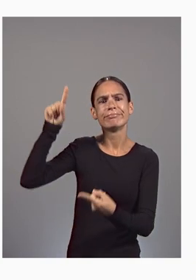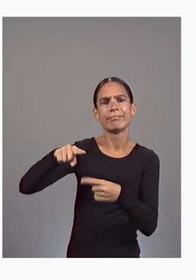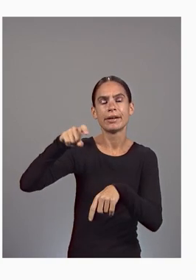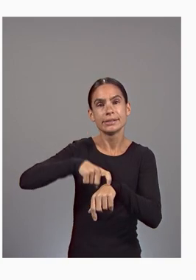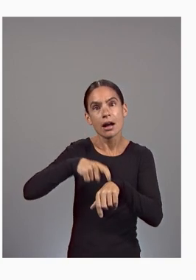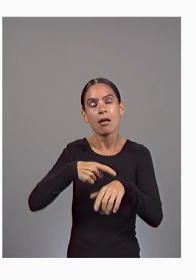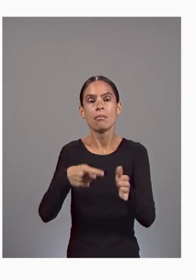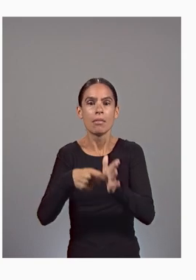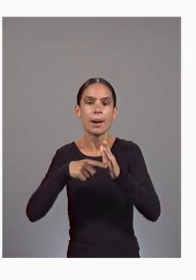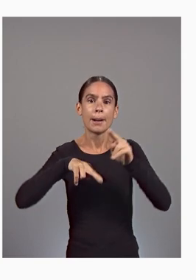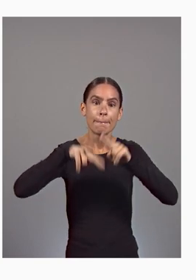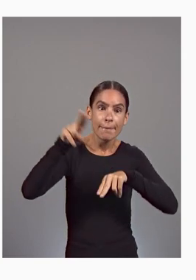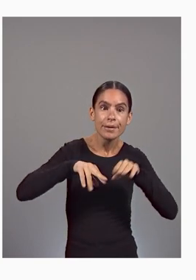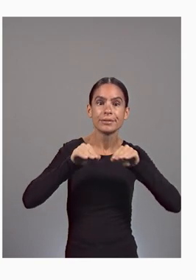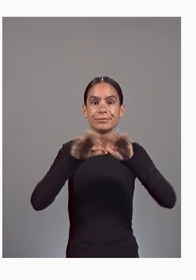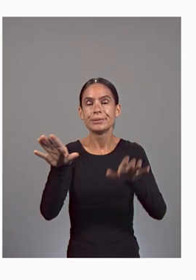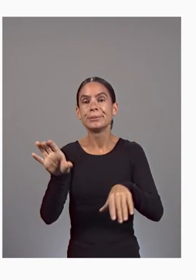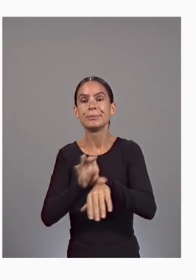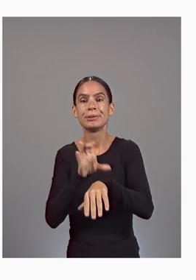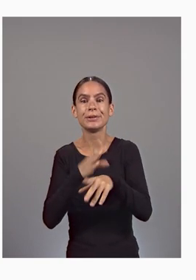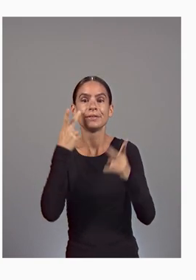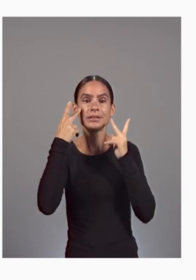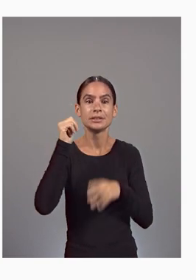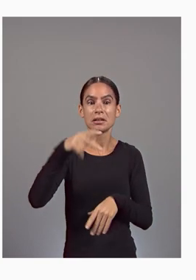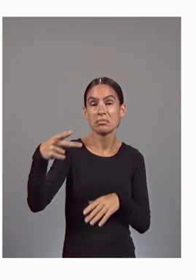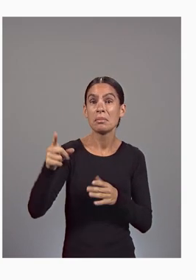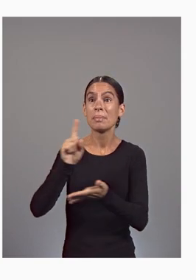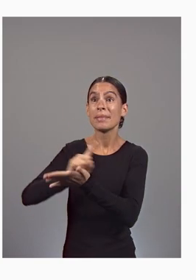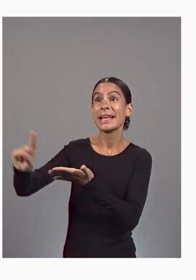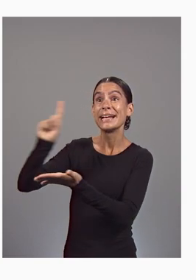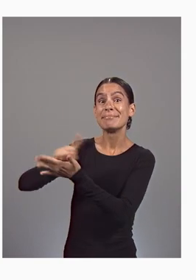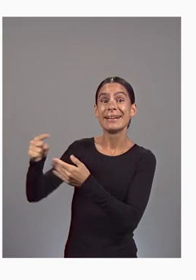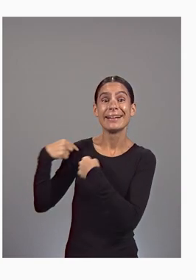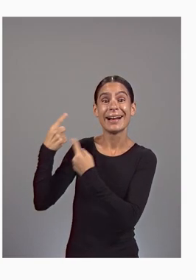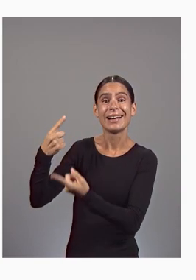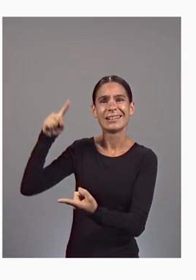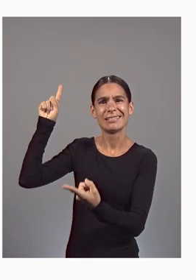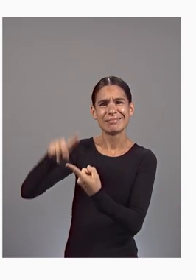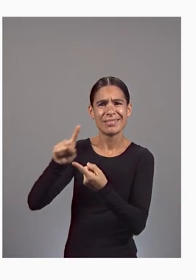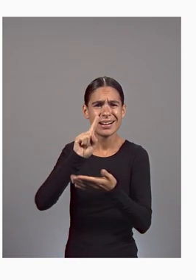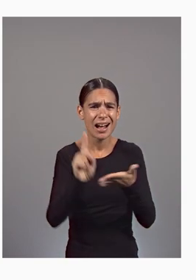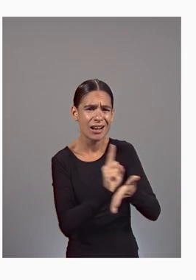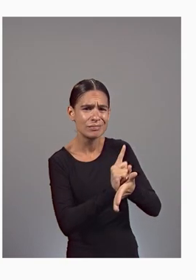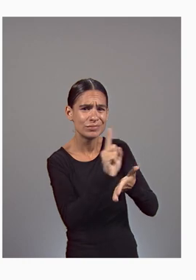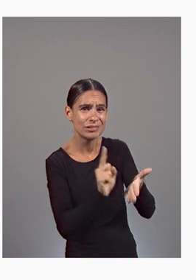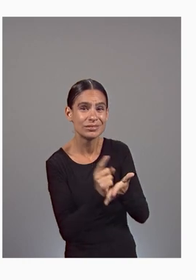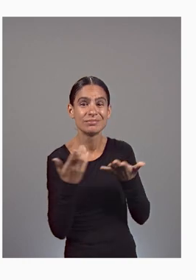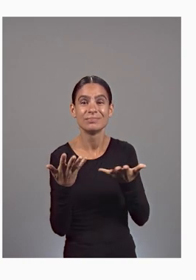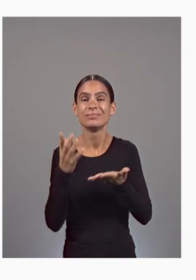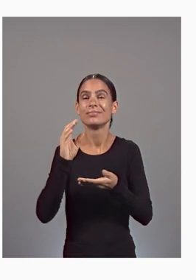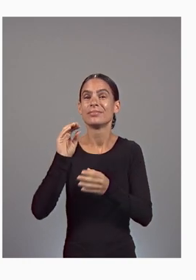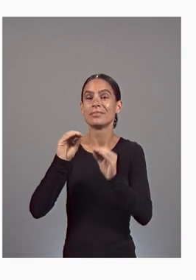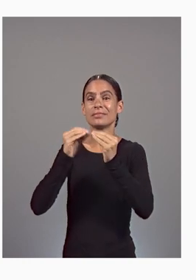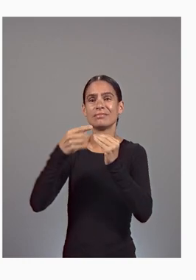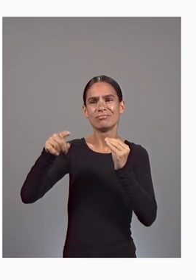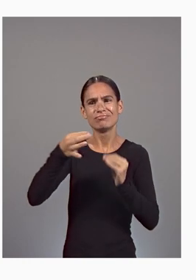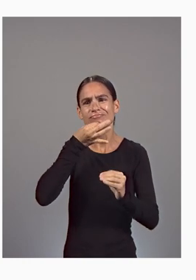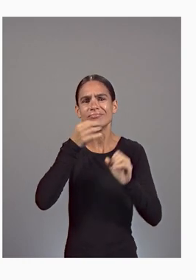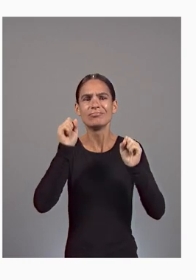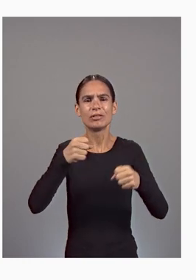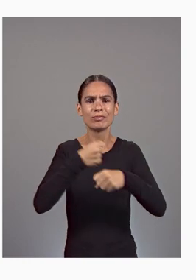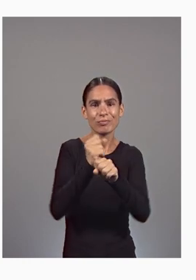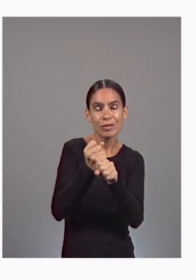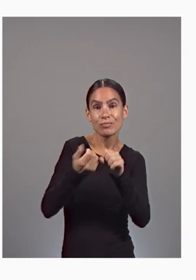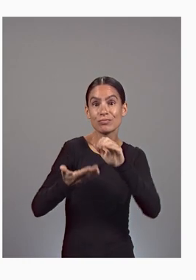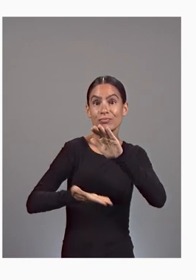vision applications from weeks to hours. And an organization can create and run this application at a fraction of the